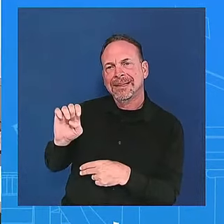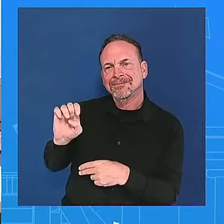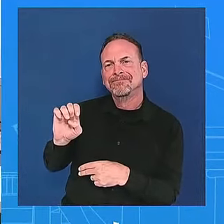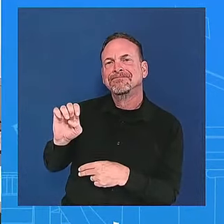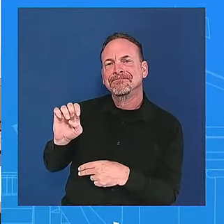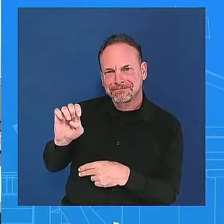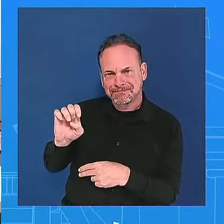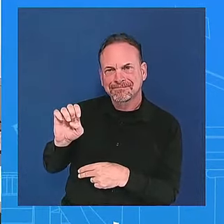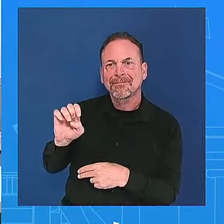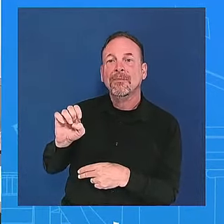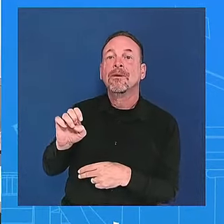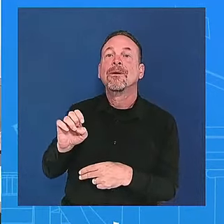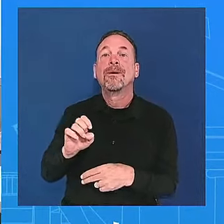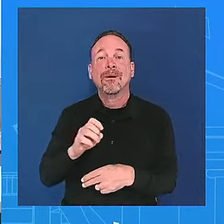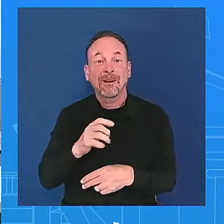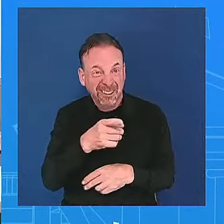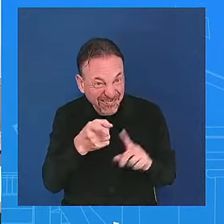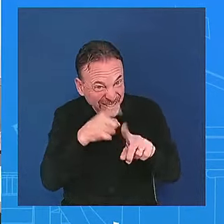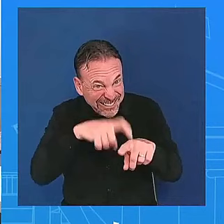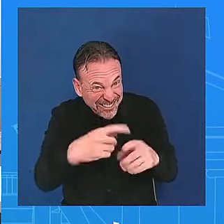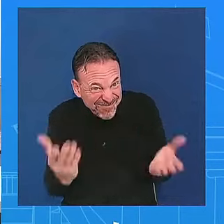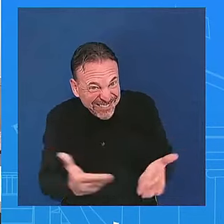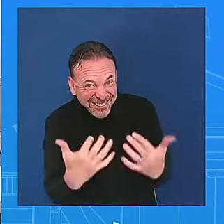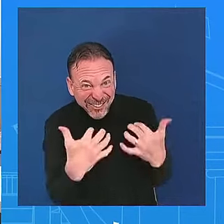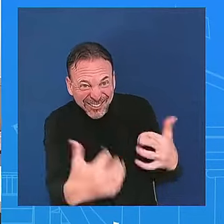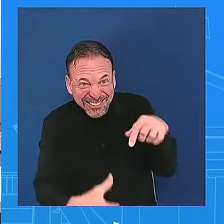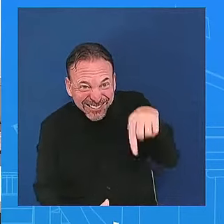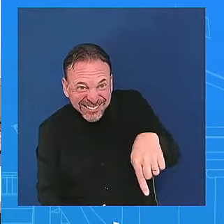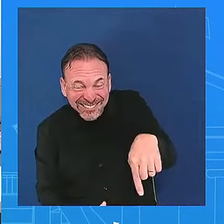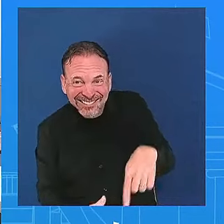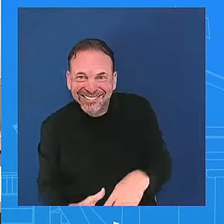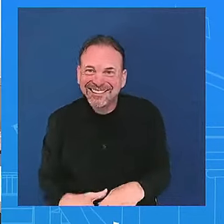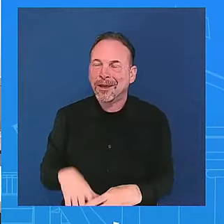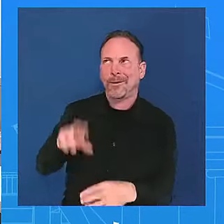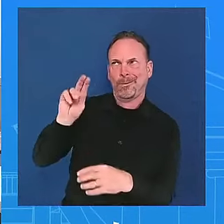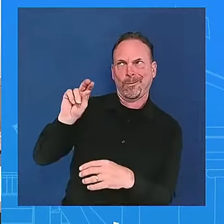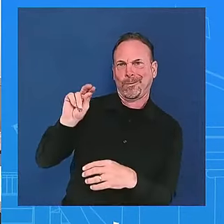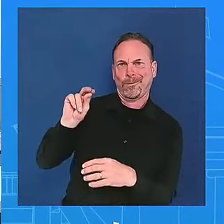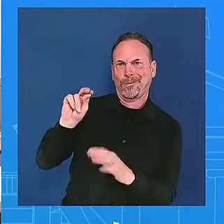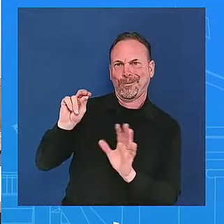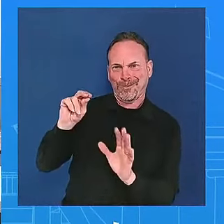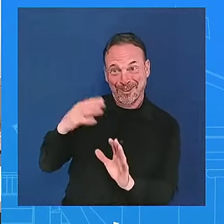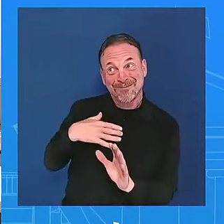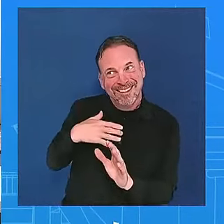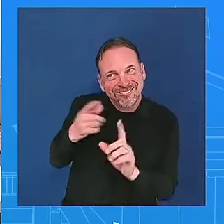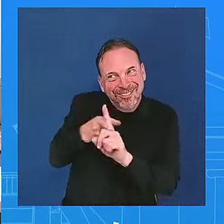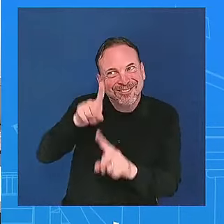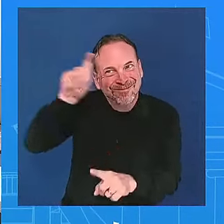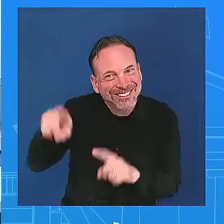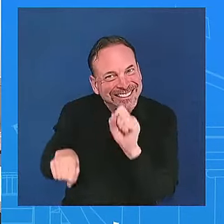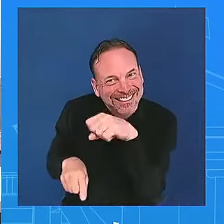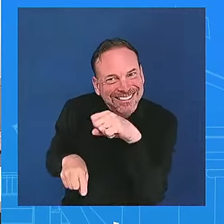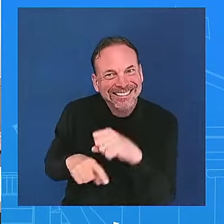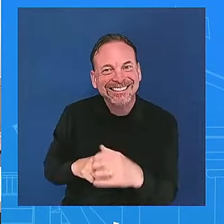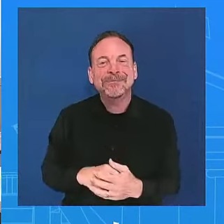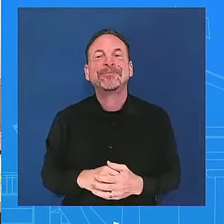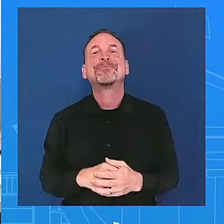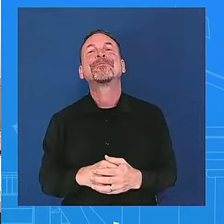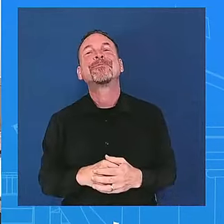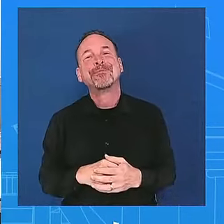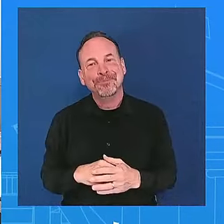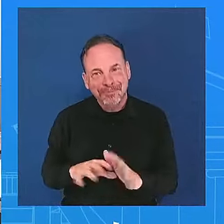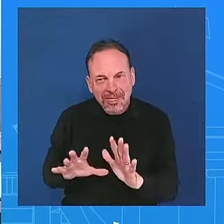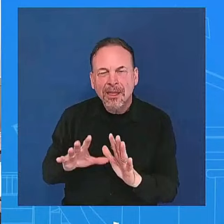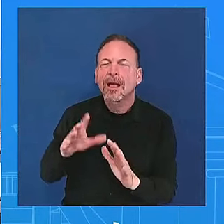i'm asking the question oh okay all right here we go going back to the venezuelan elections sure is the president using the call with lula as an